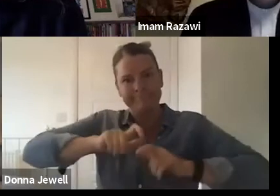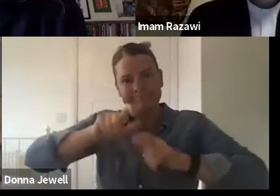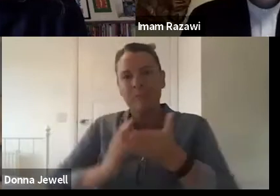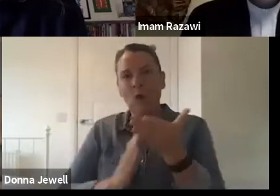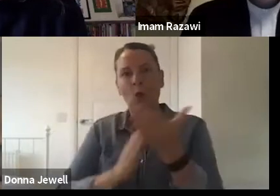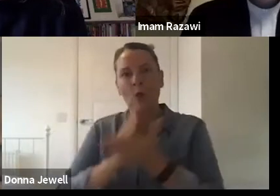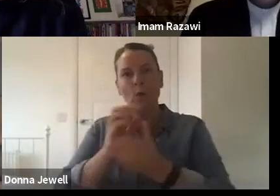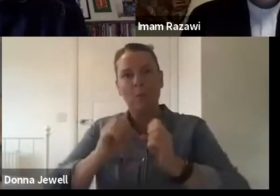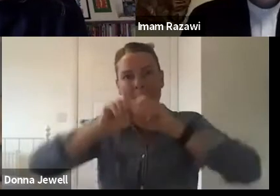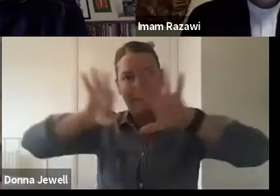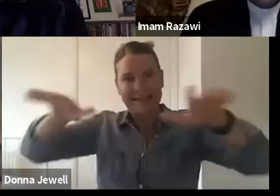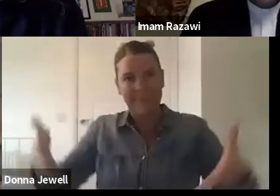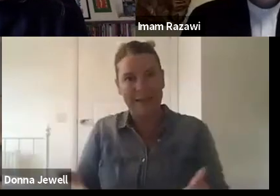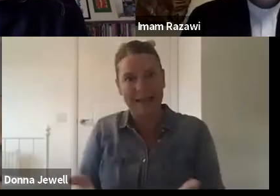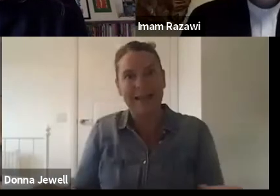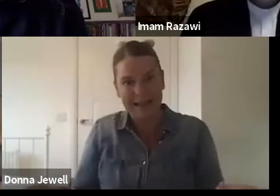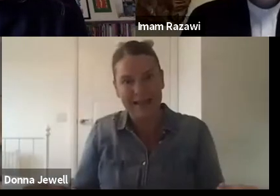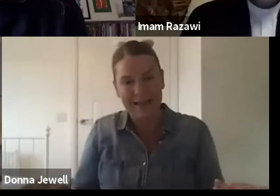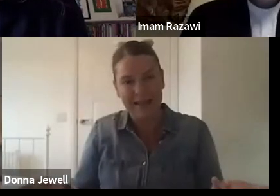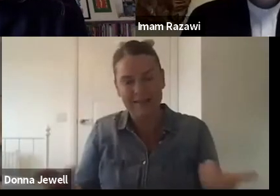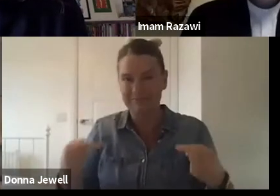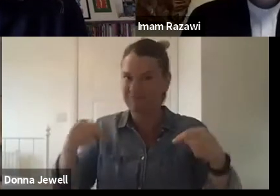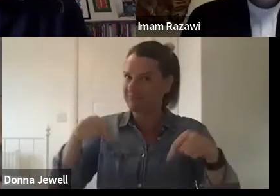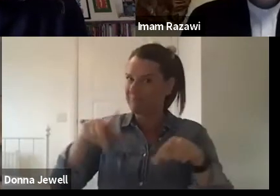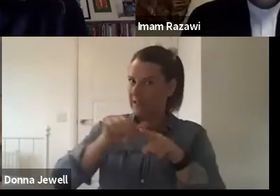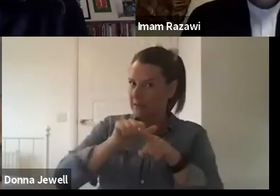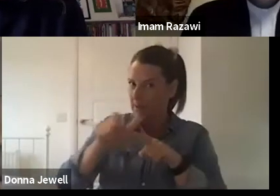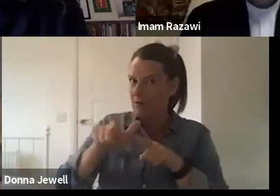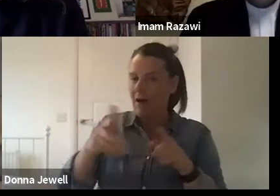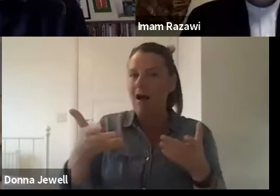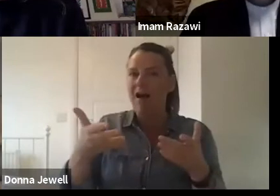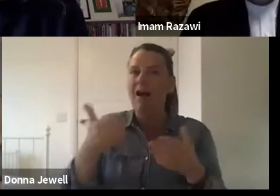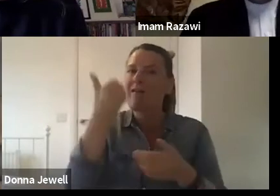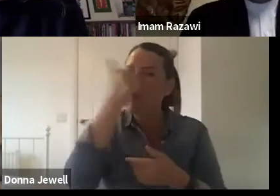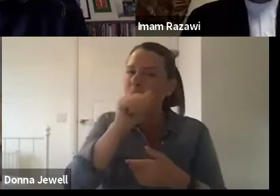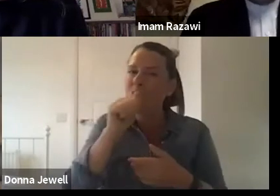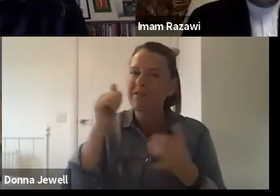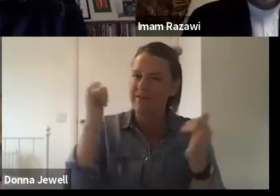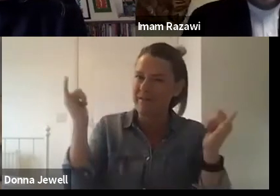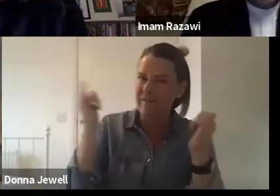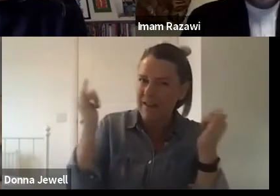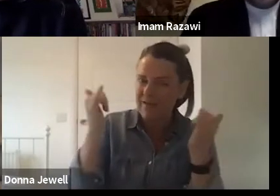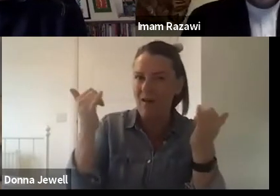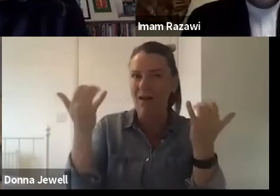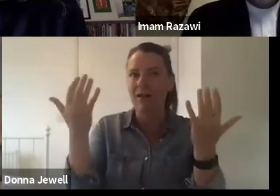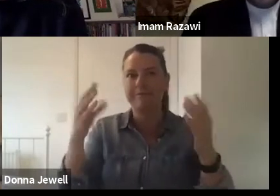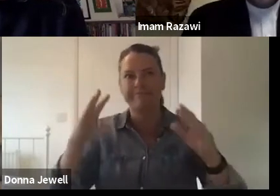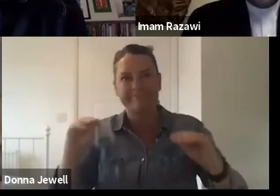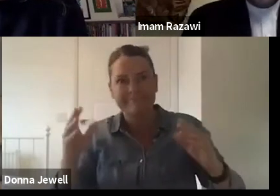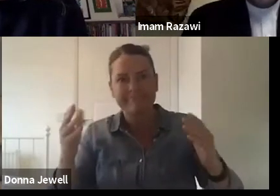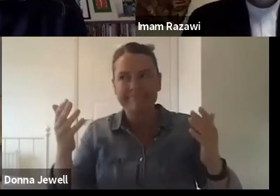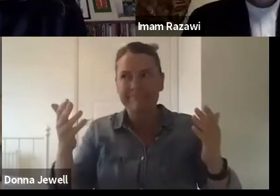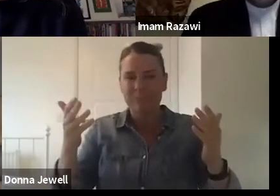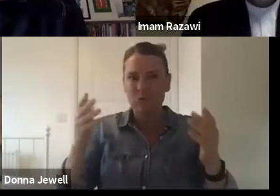nature of Edinburgh, there's a lot of impact on the work of the festivals and the pivot of some of the festivals to